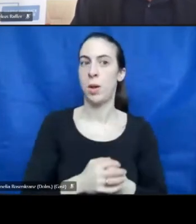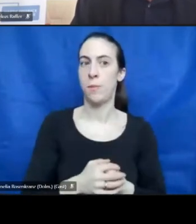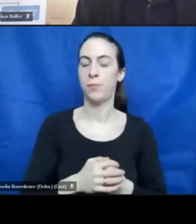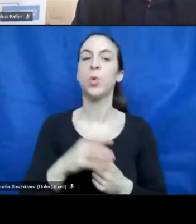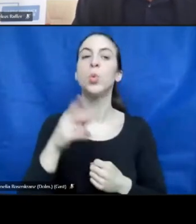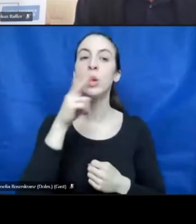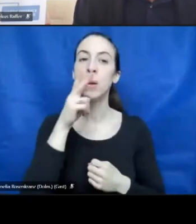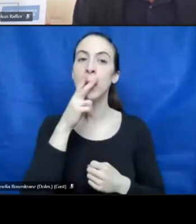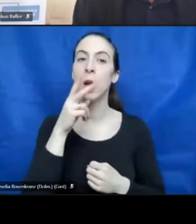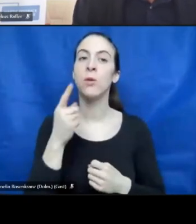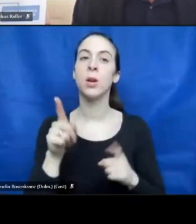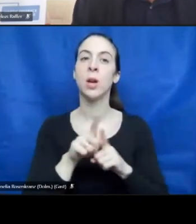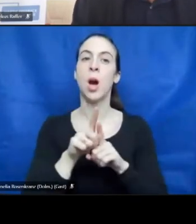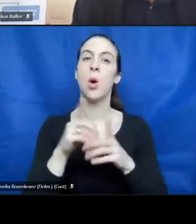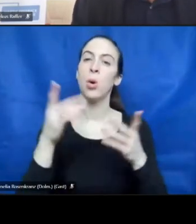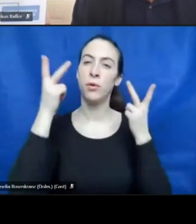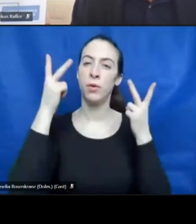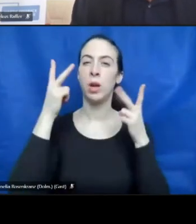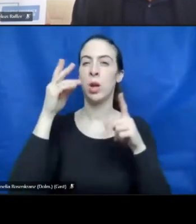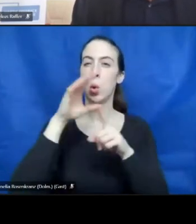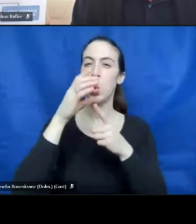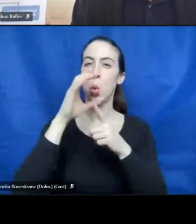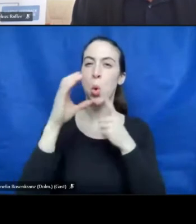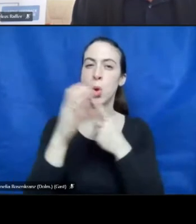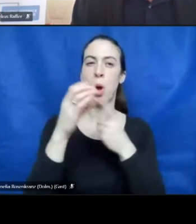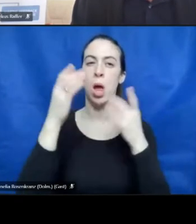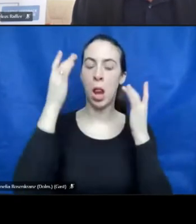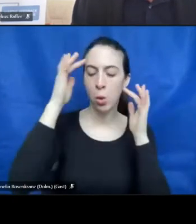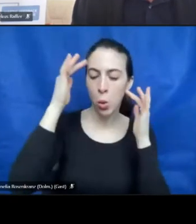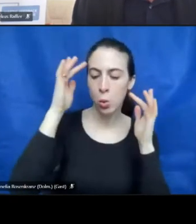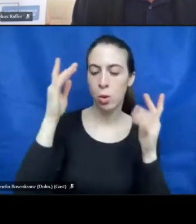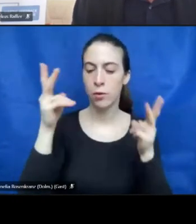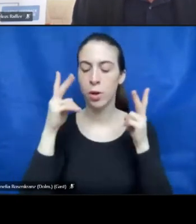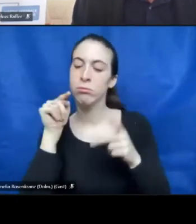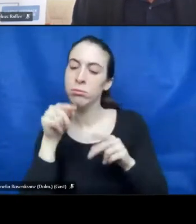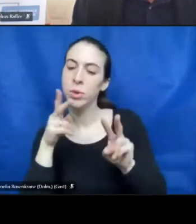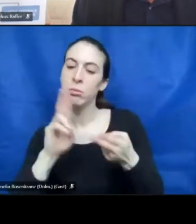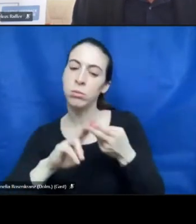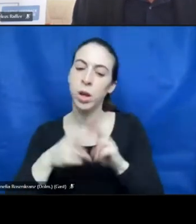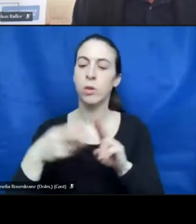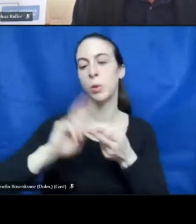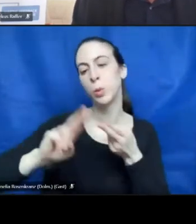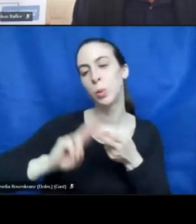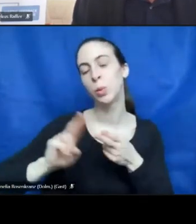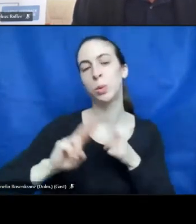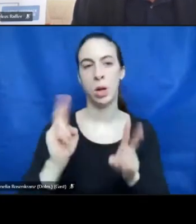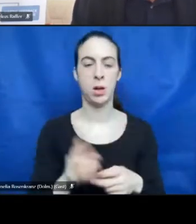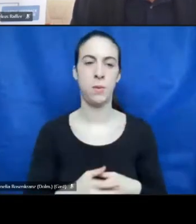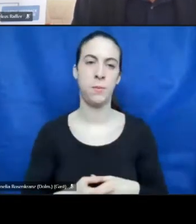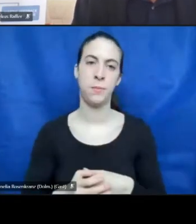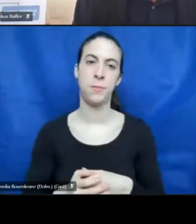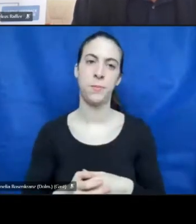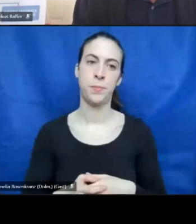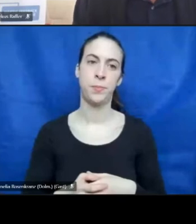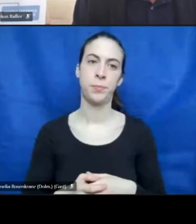is a cultural asset that often is a place to meet and to talk. For the